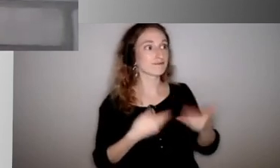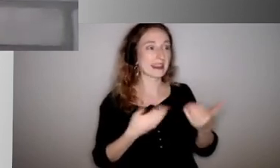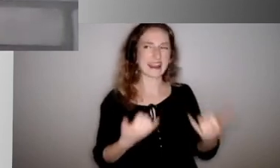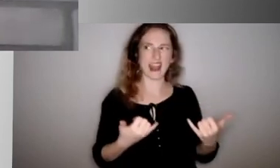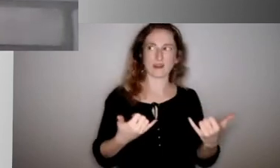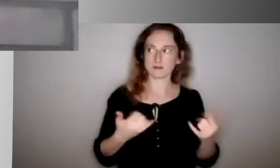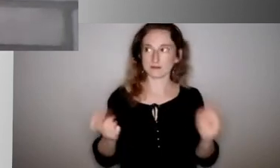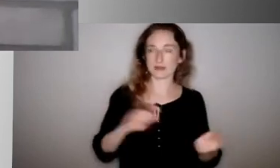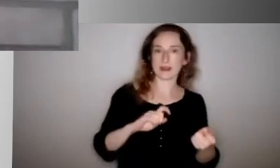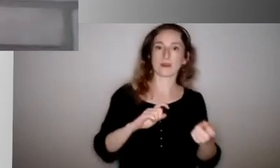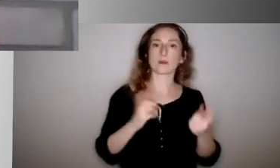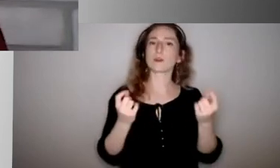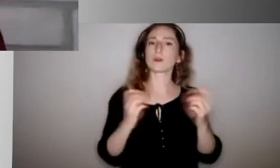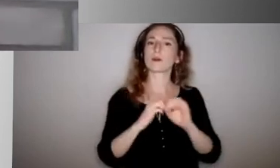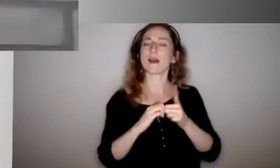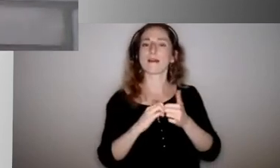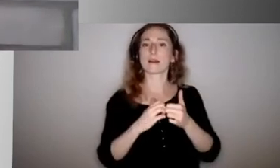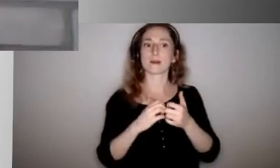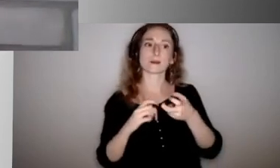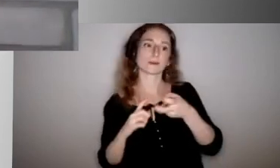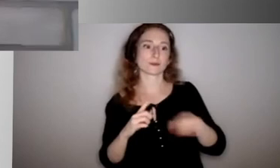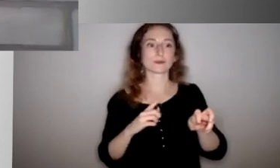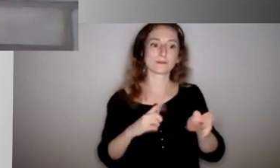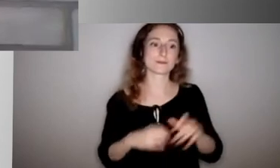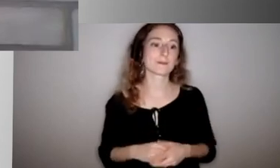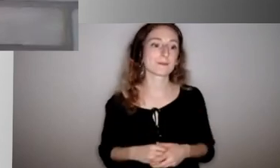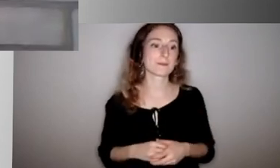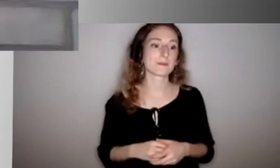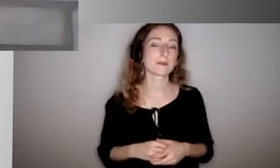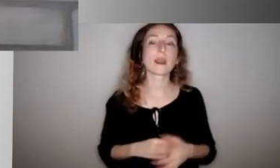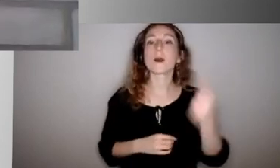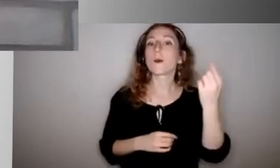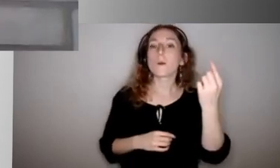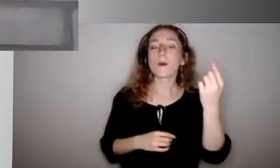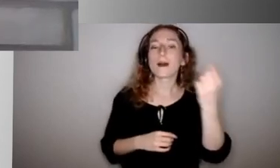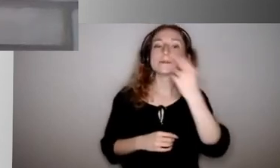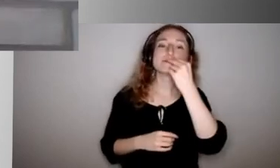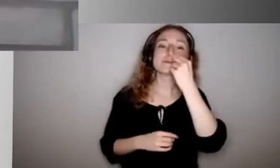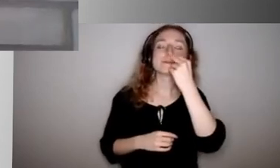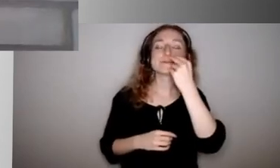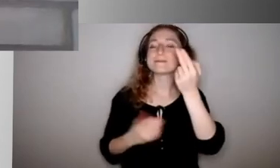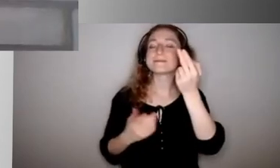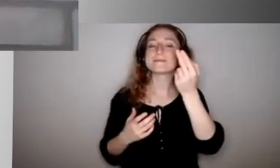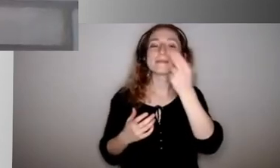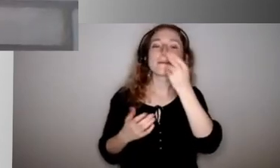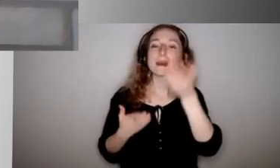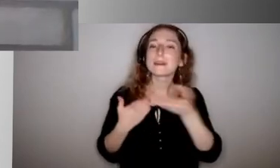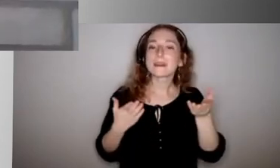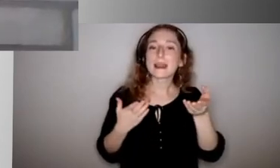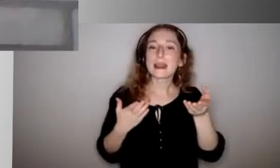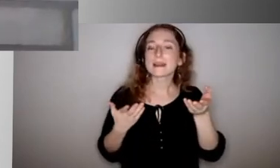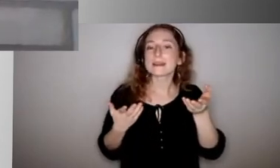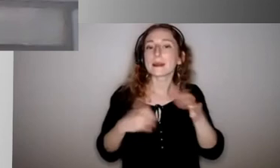students and teachers? One of my little quirky things, I guess, is kind of unique to me in